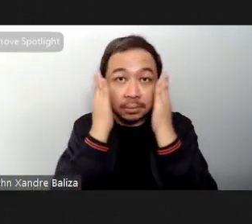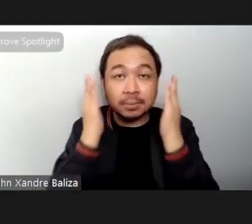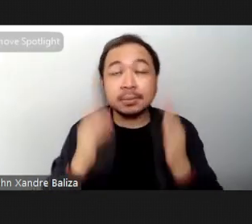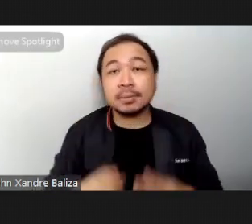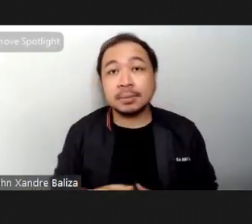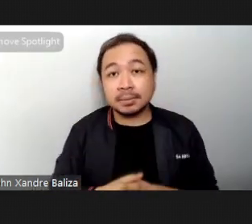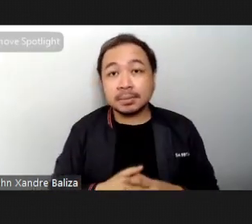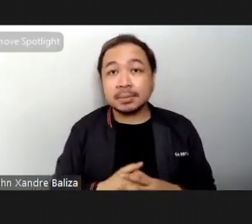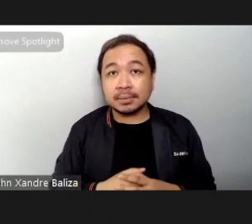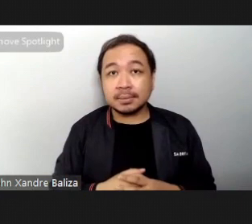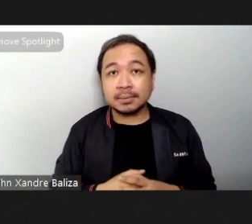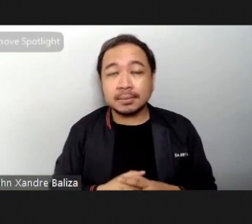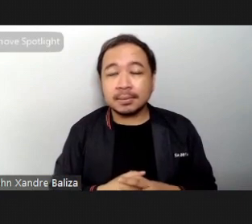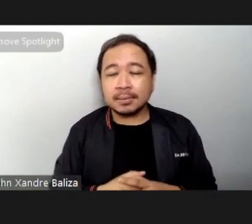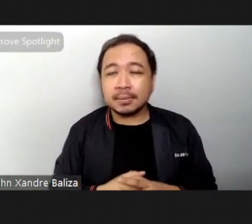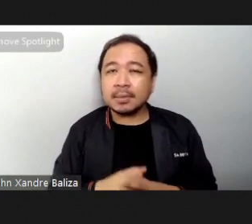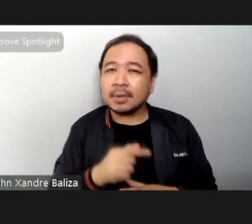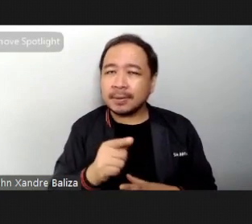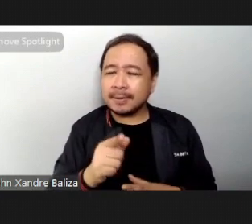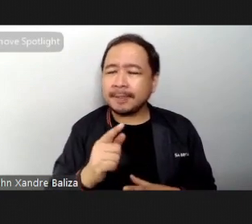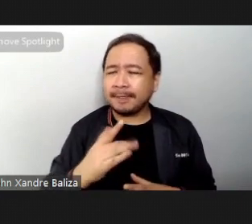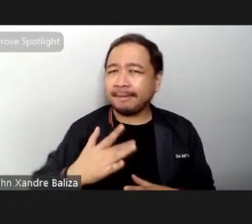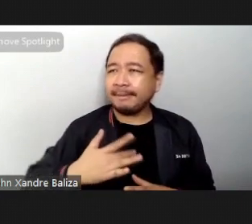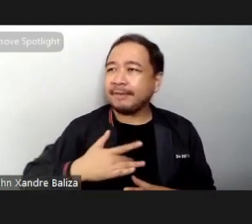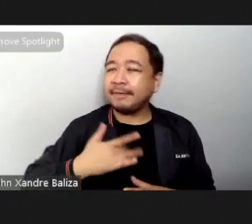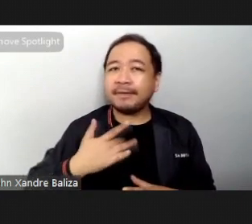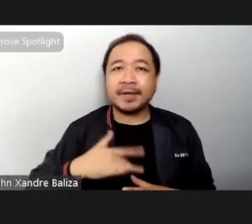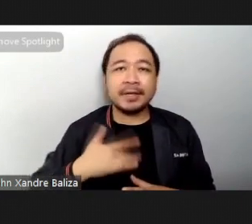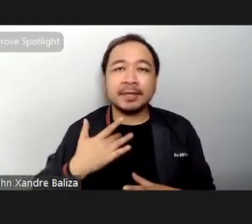And you feel soothed and calm.